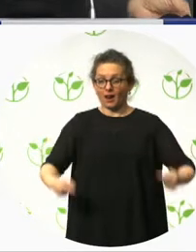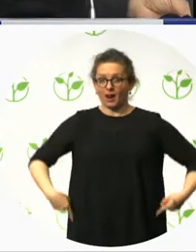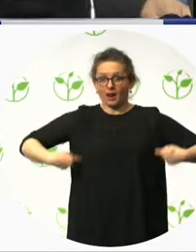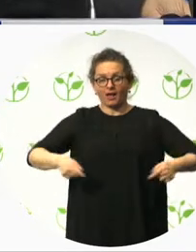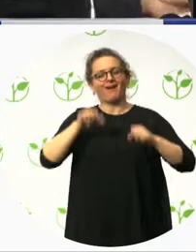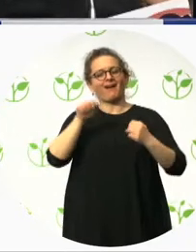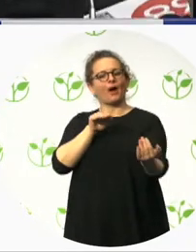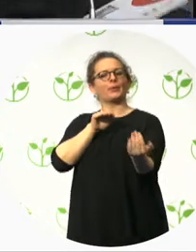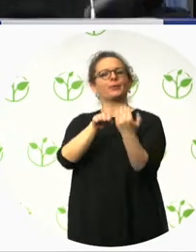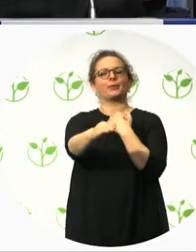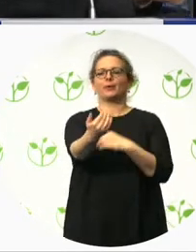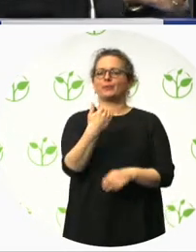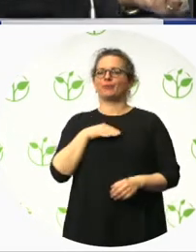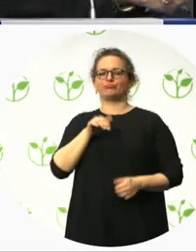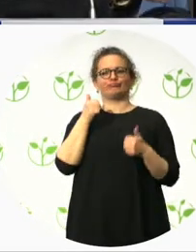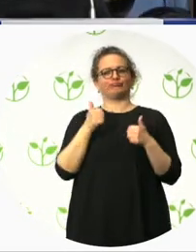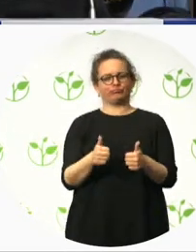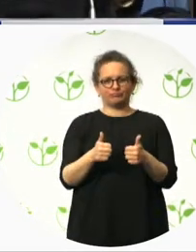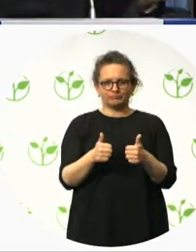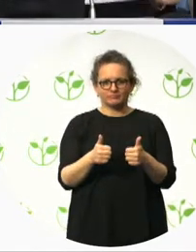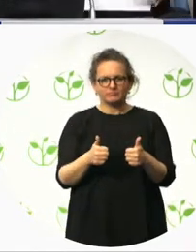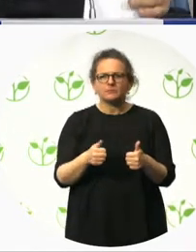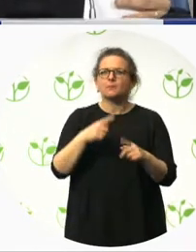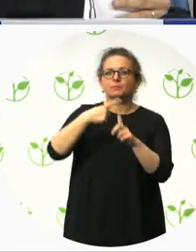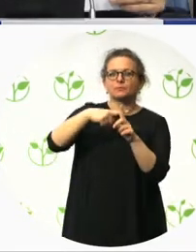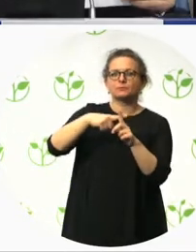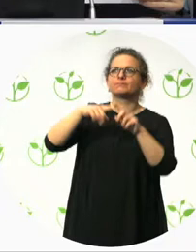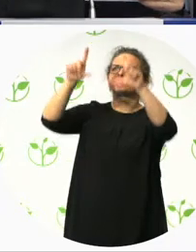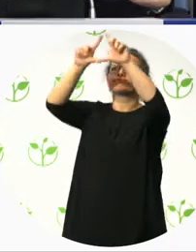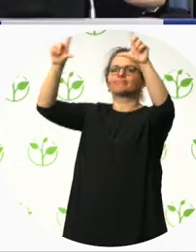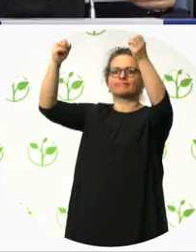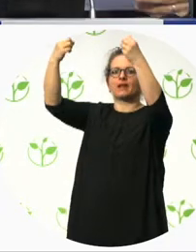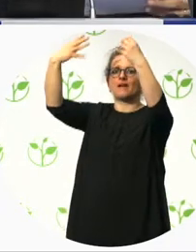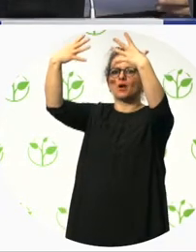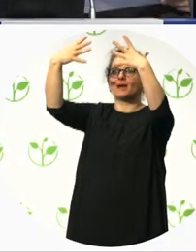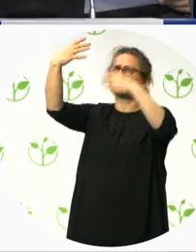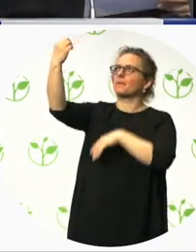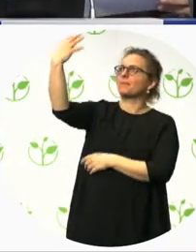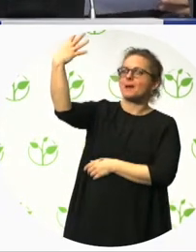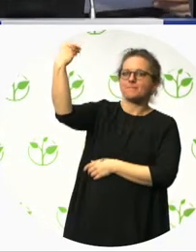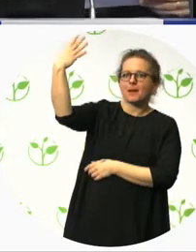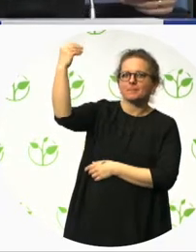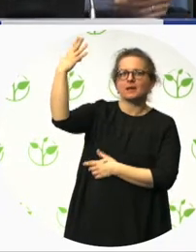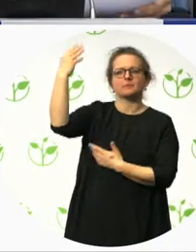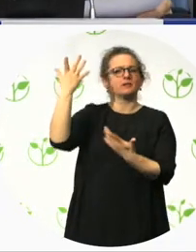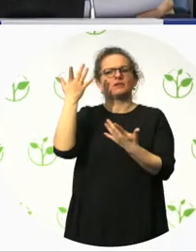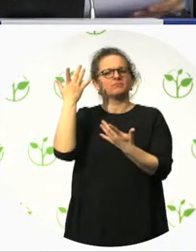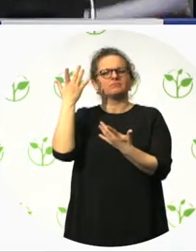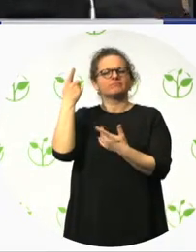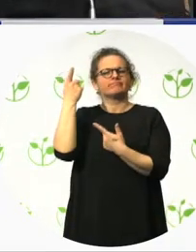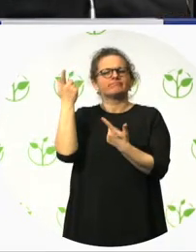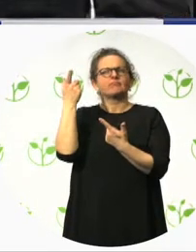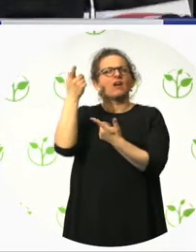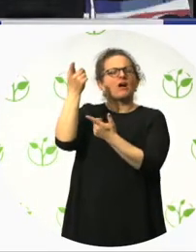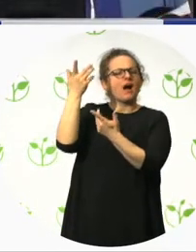is an easy reading. So that is one of the principles of universal design that Gerard pointed out. The information must be simple